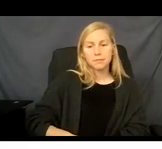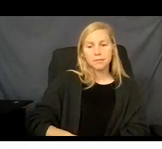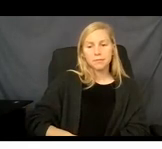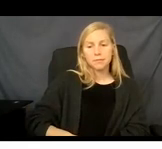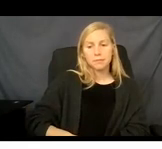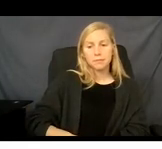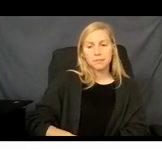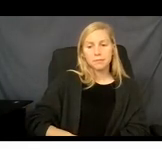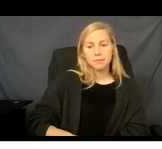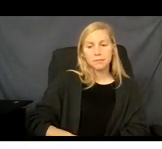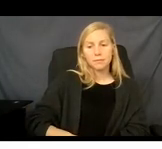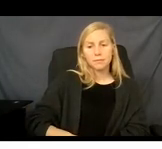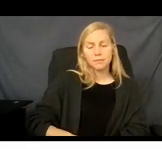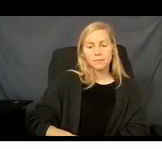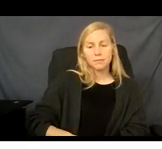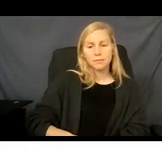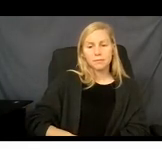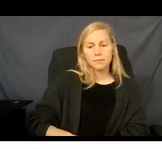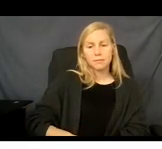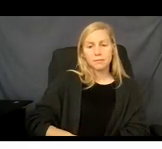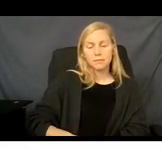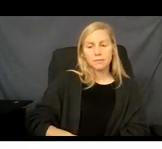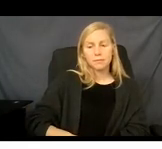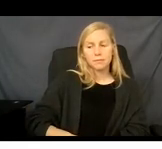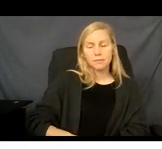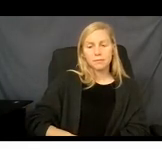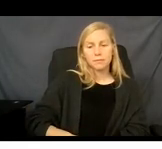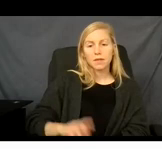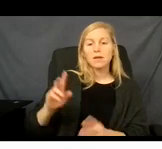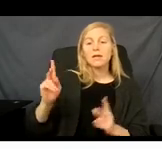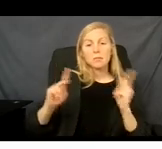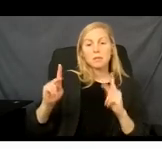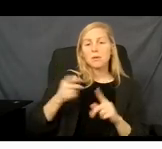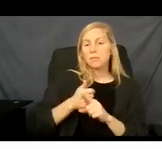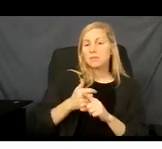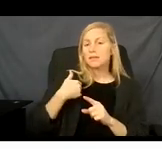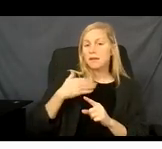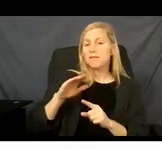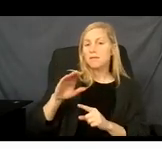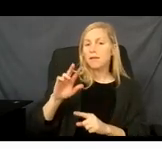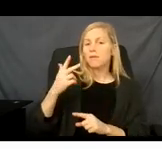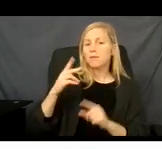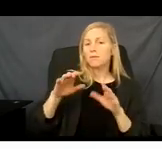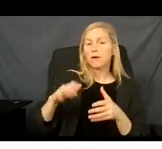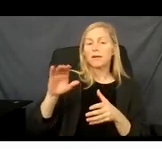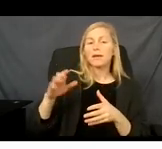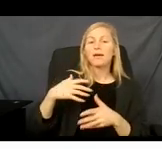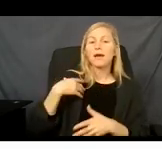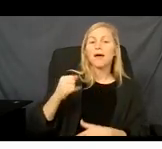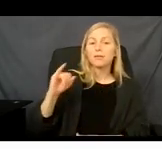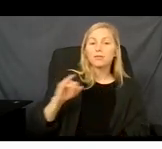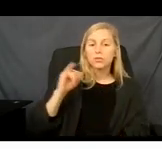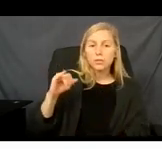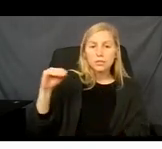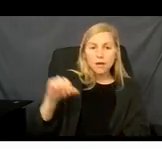And people that have third-party health insurance coverage. And people